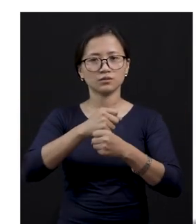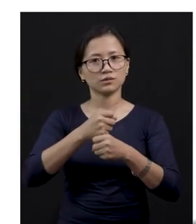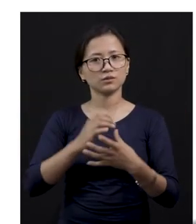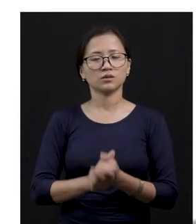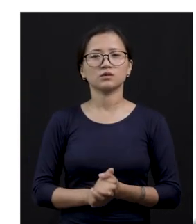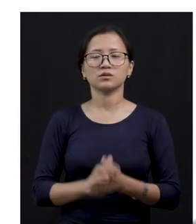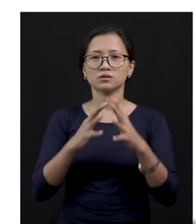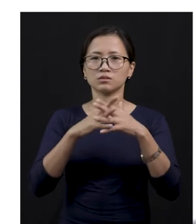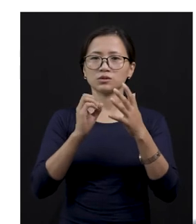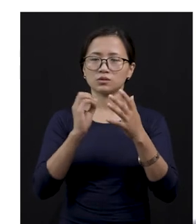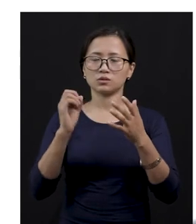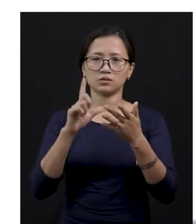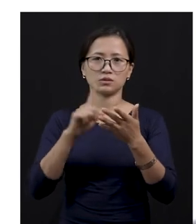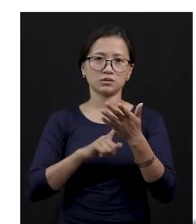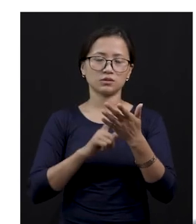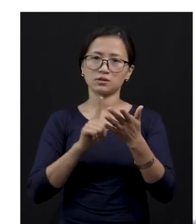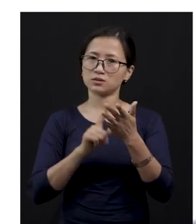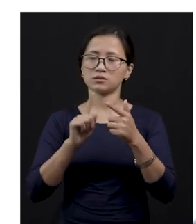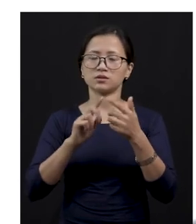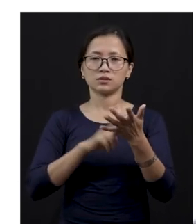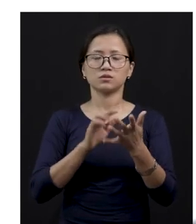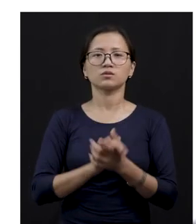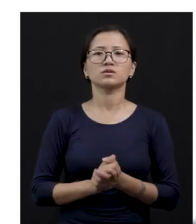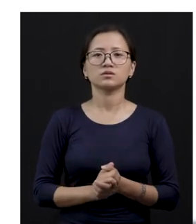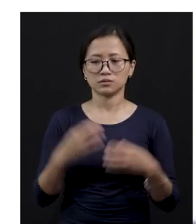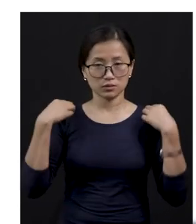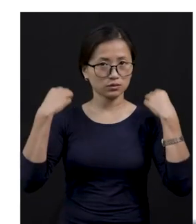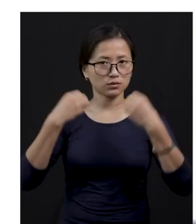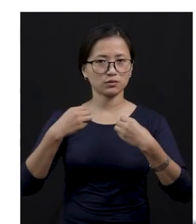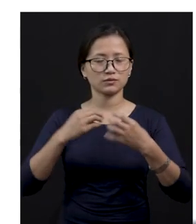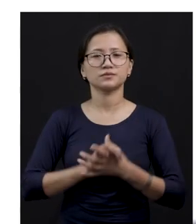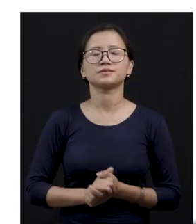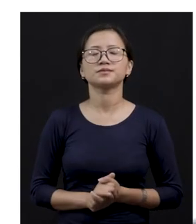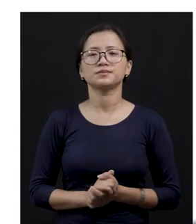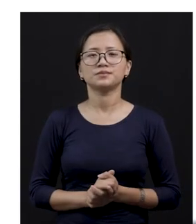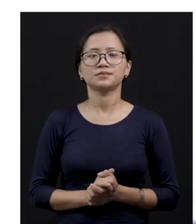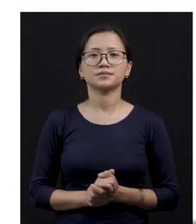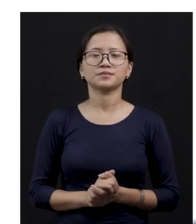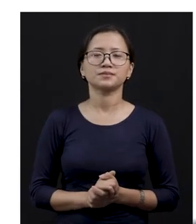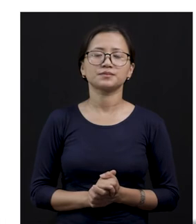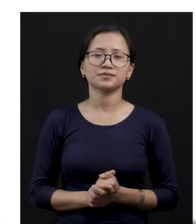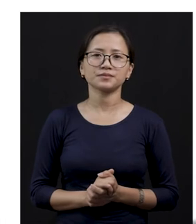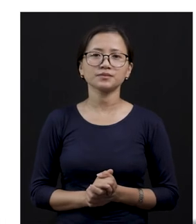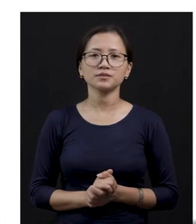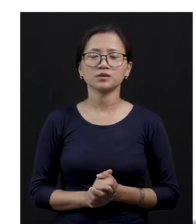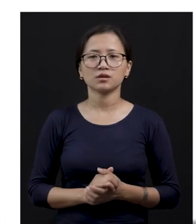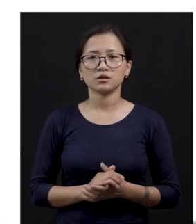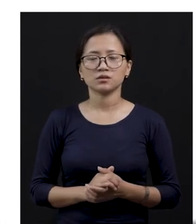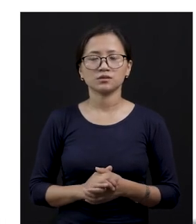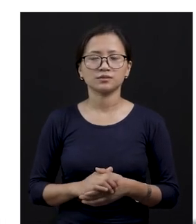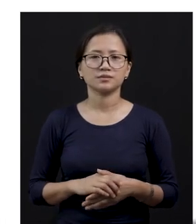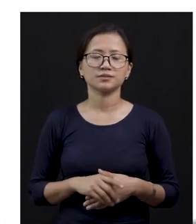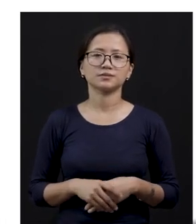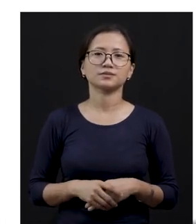make woolen clothes, okay? Wool is made from the fur of animals, which covers